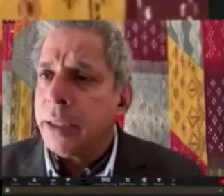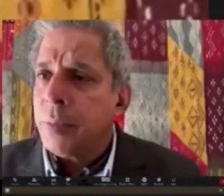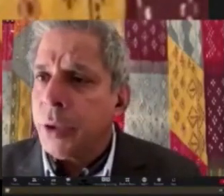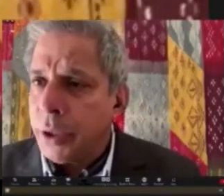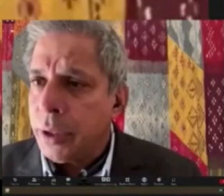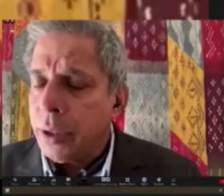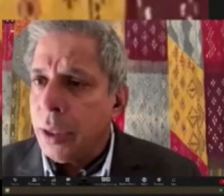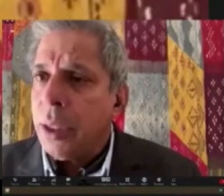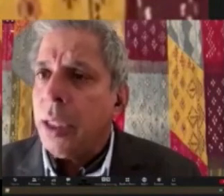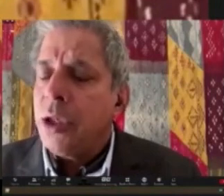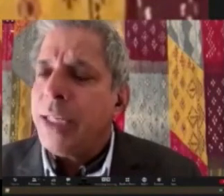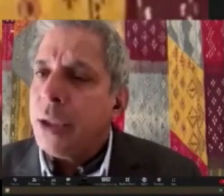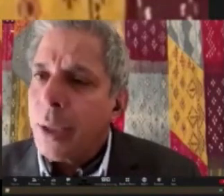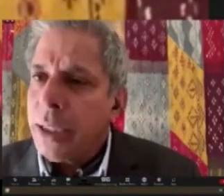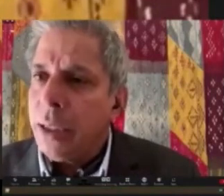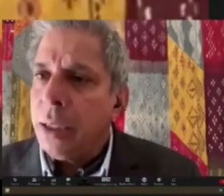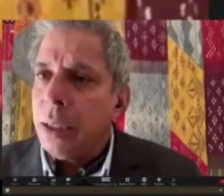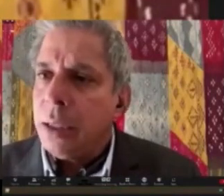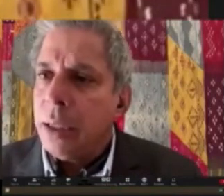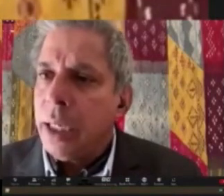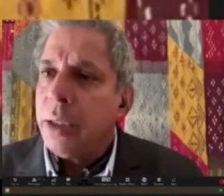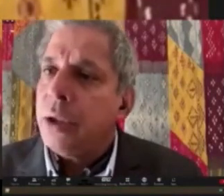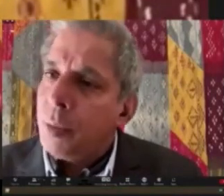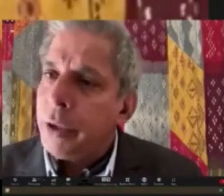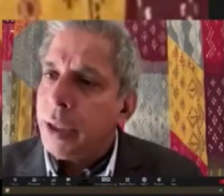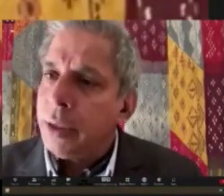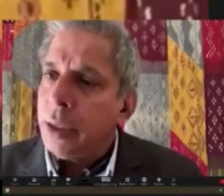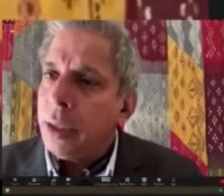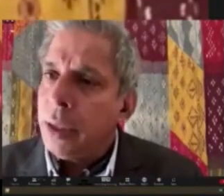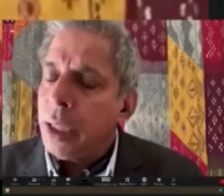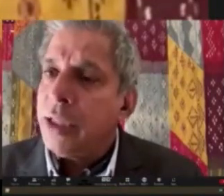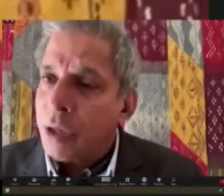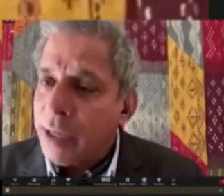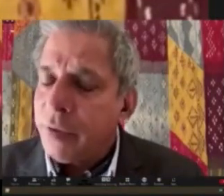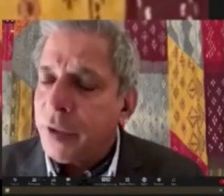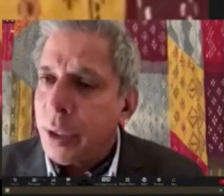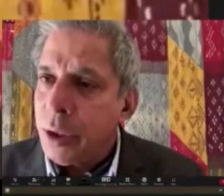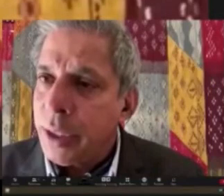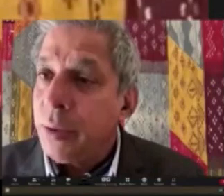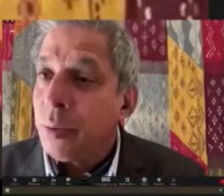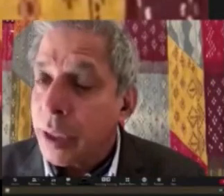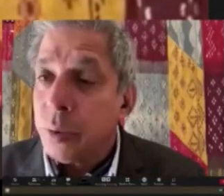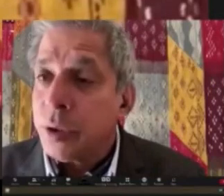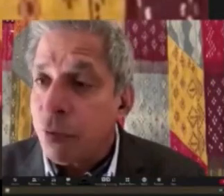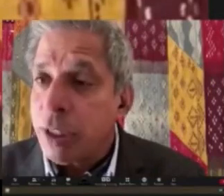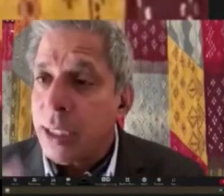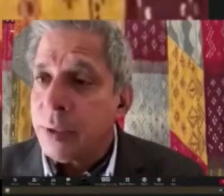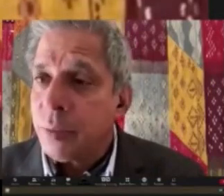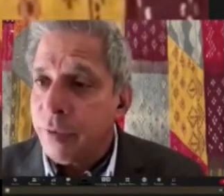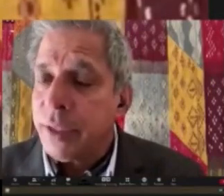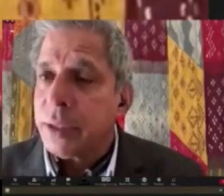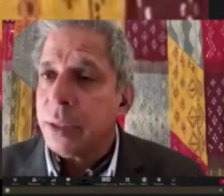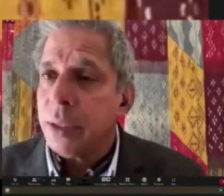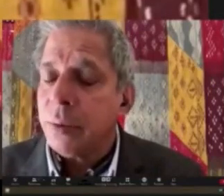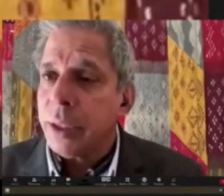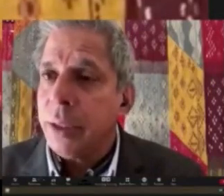hectares burned in 2020 they had 2.8 and the driver of the 2020 record which was four times